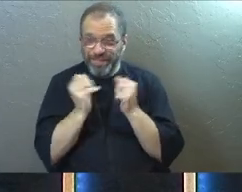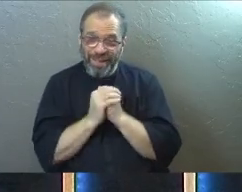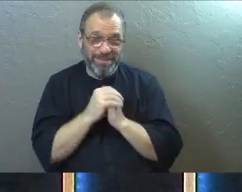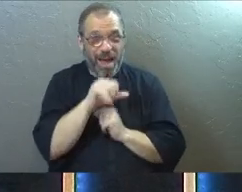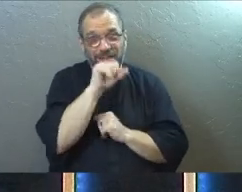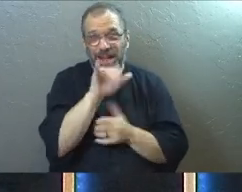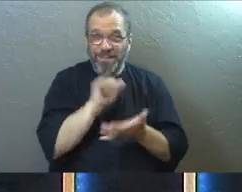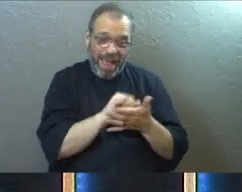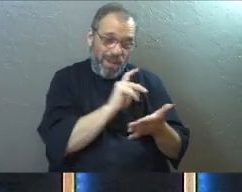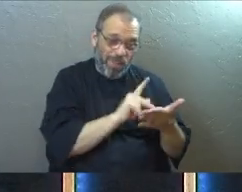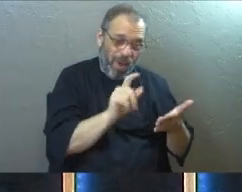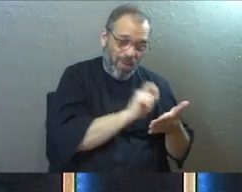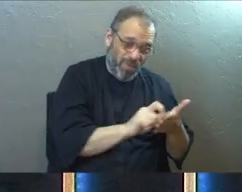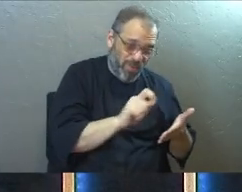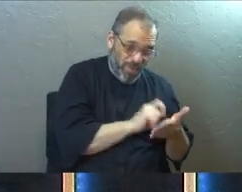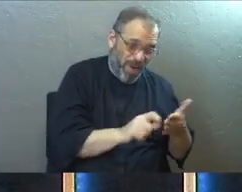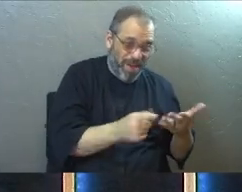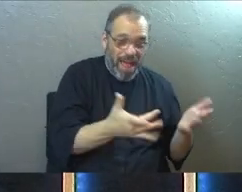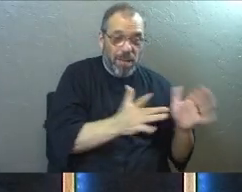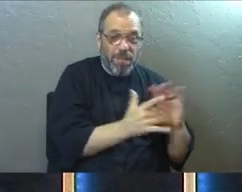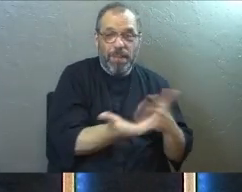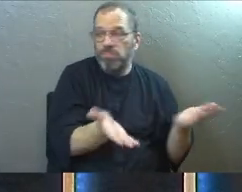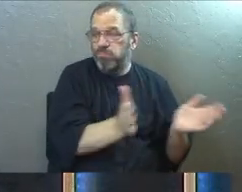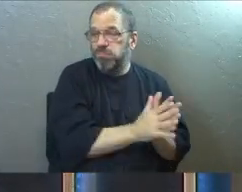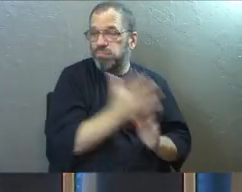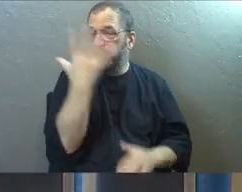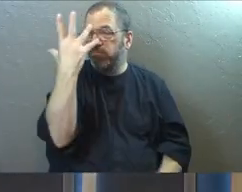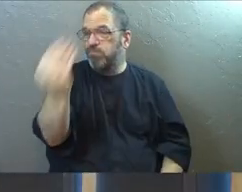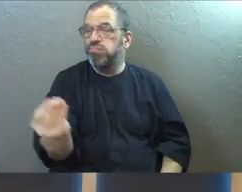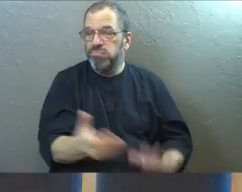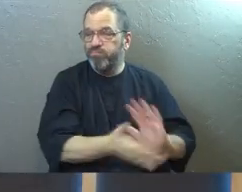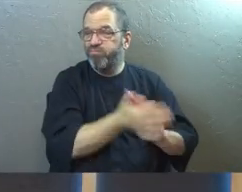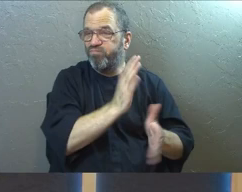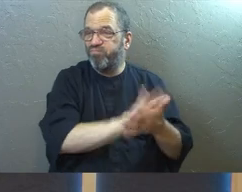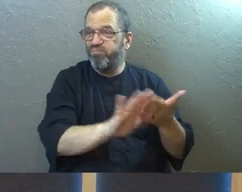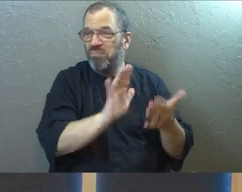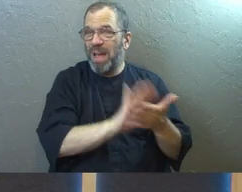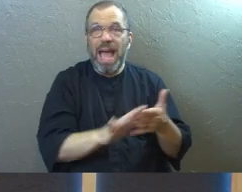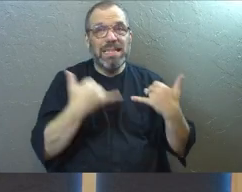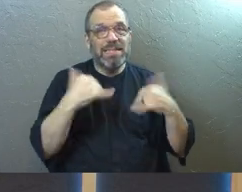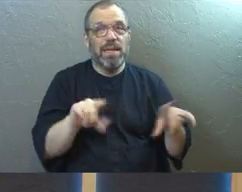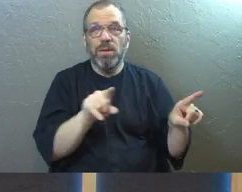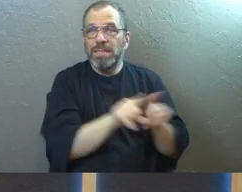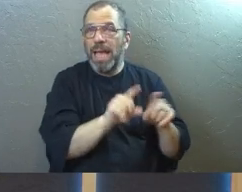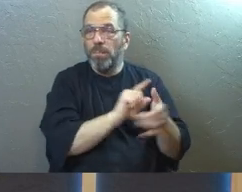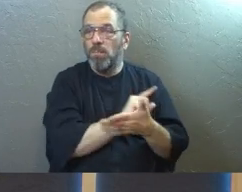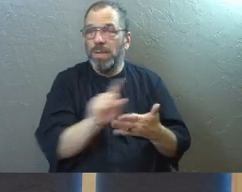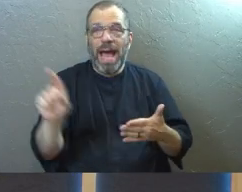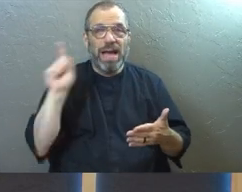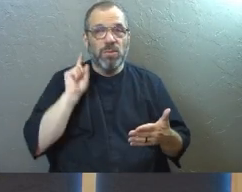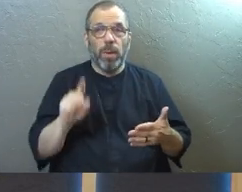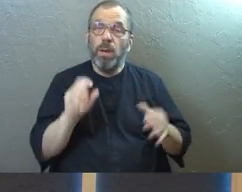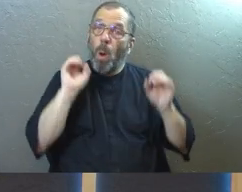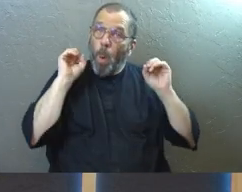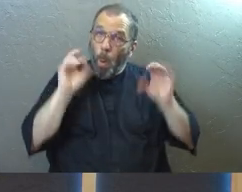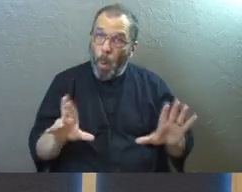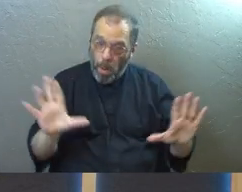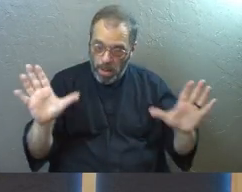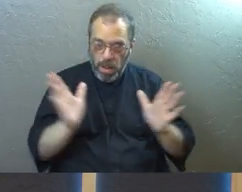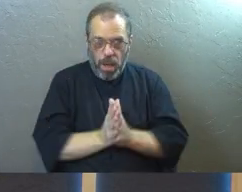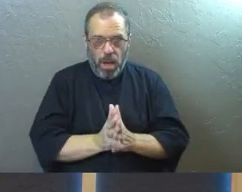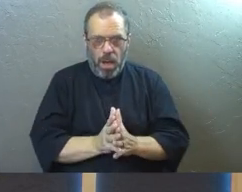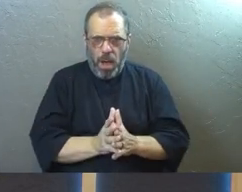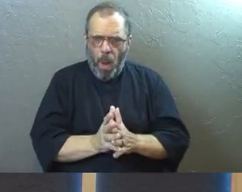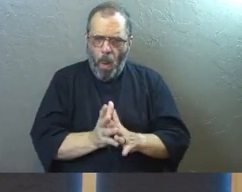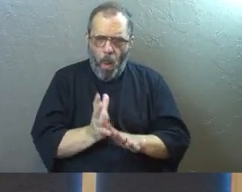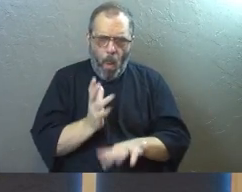oh man, I love that Paul said that. And then we'll close the Bible and we'll just go on being unintentionally formed into something. Or I can say, wow,